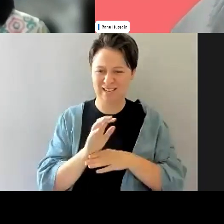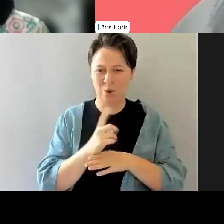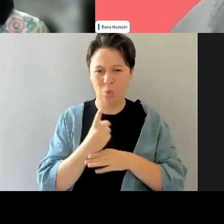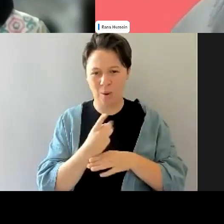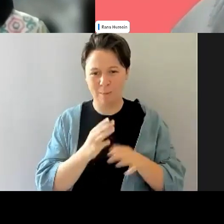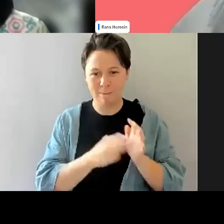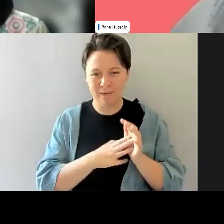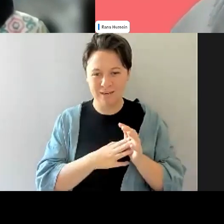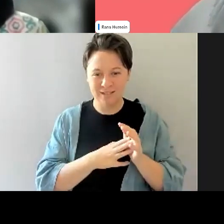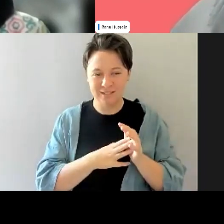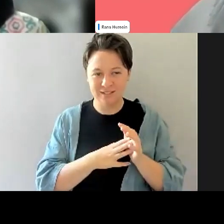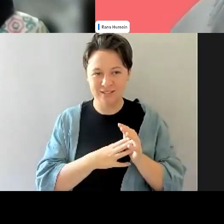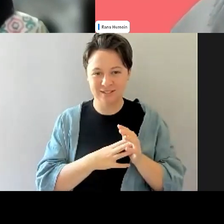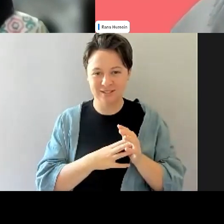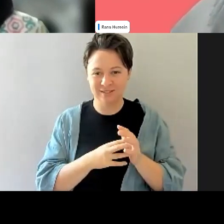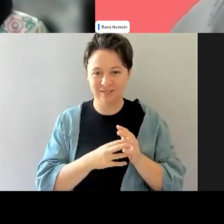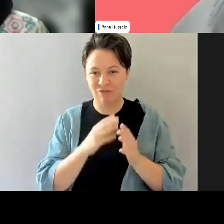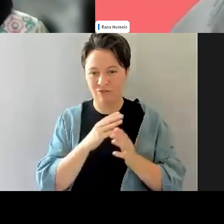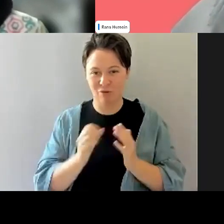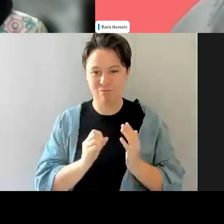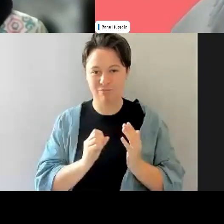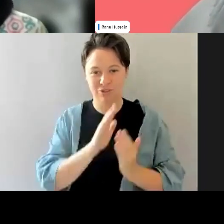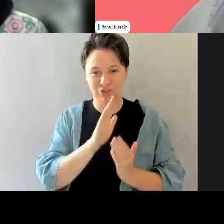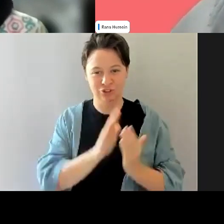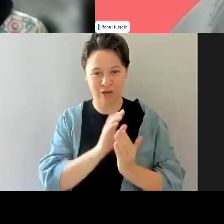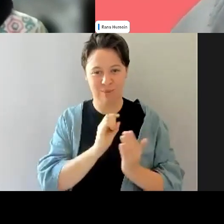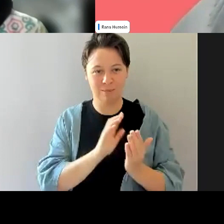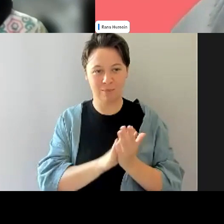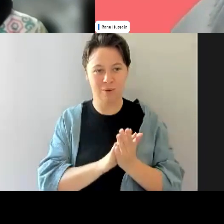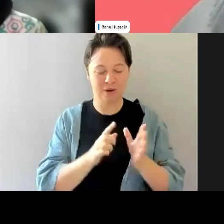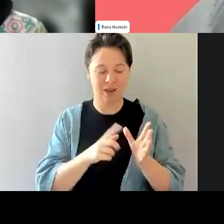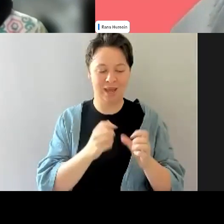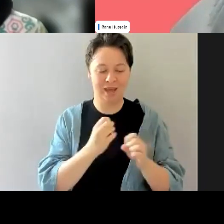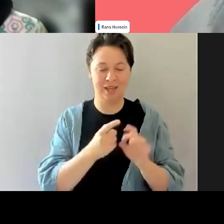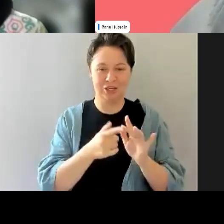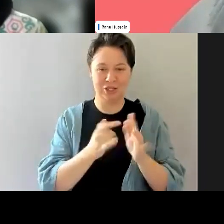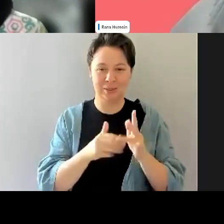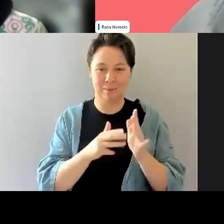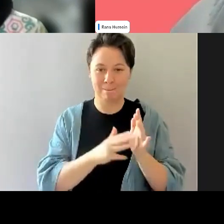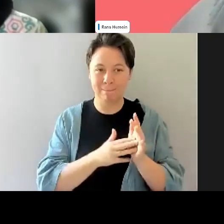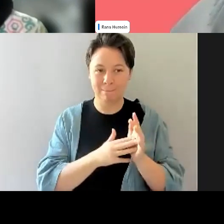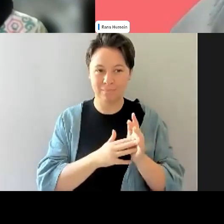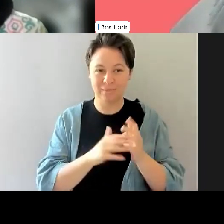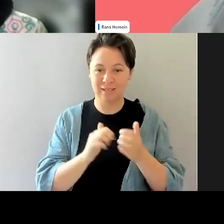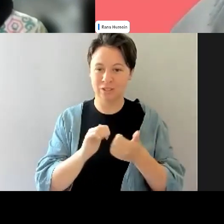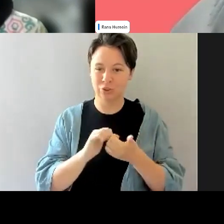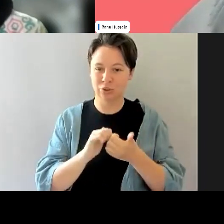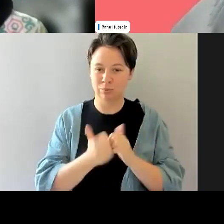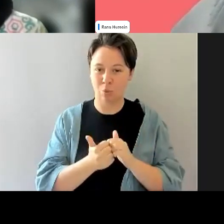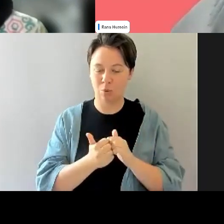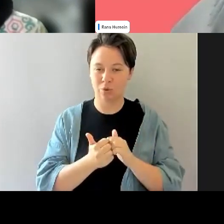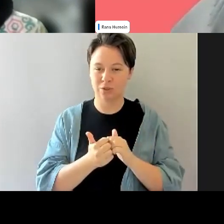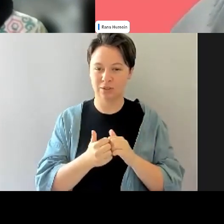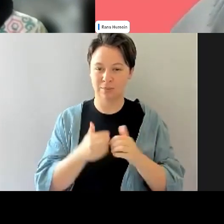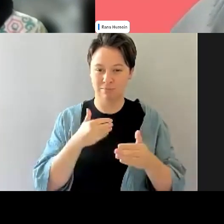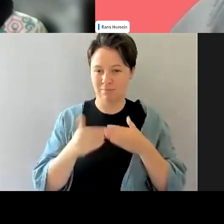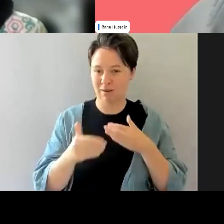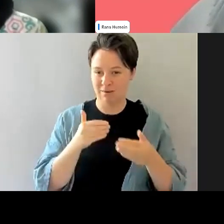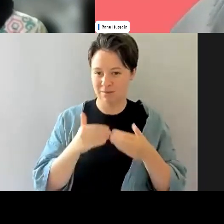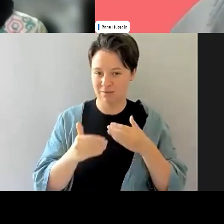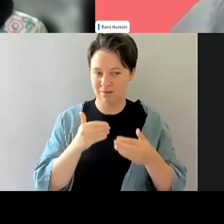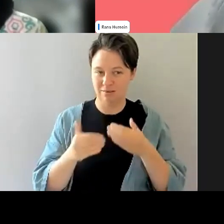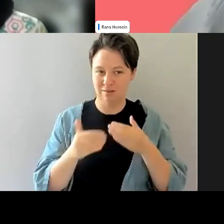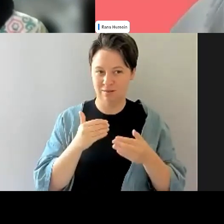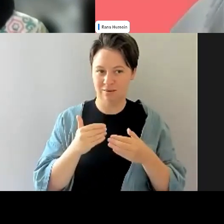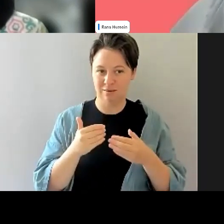to have that one. That's in the chat there. what's some ageism is in sports administration. Could anyone comment? I mean, can comment. I'm probably the